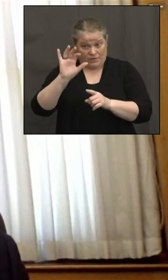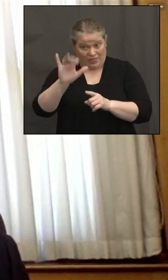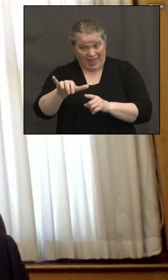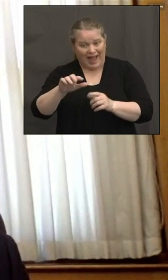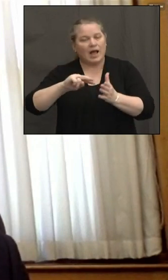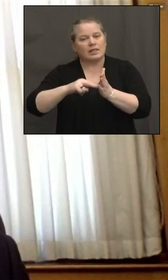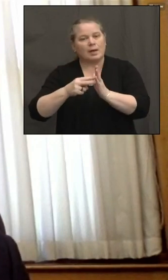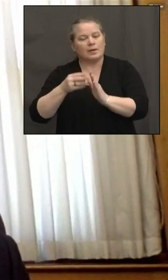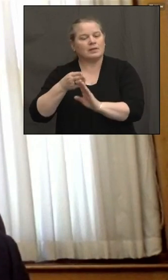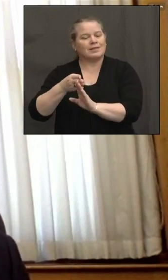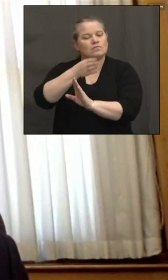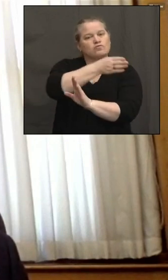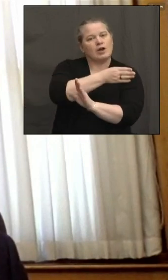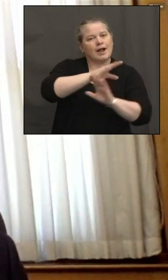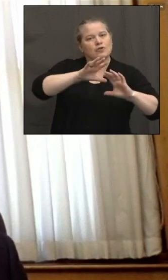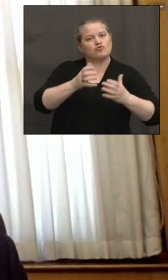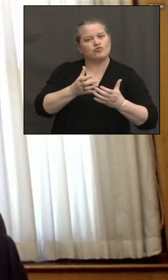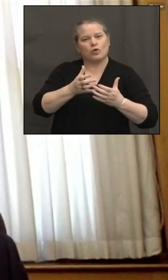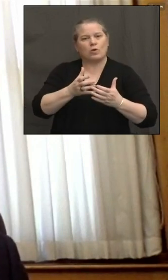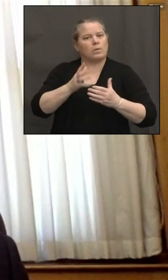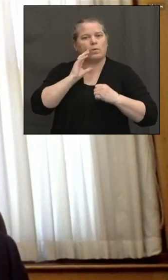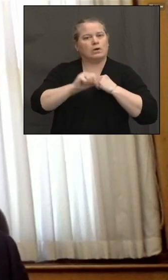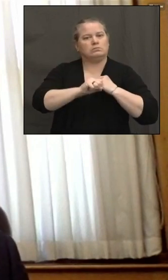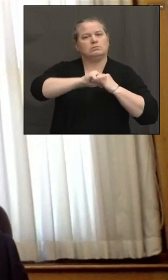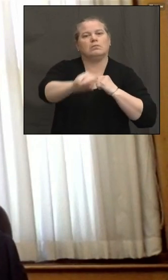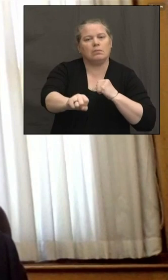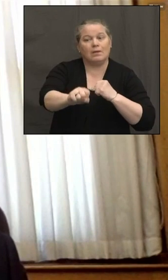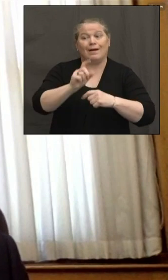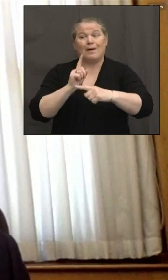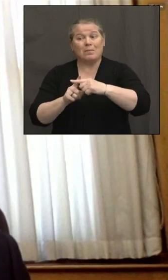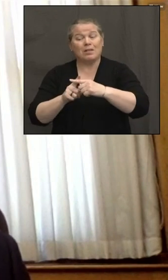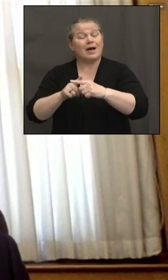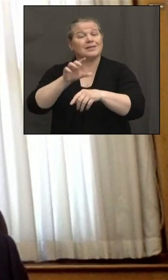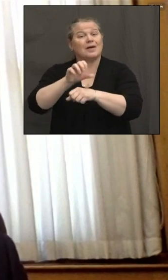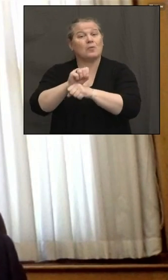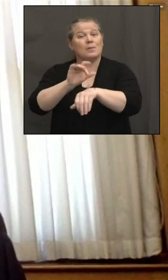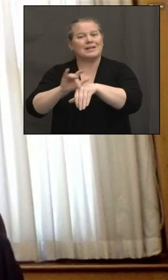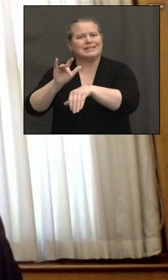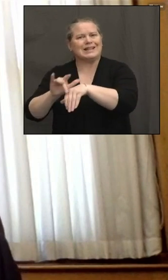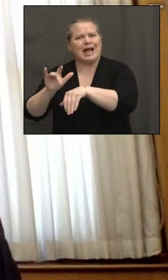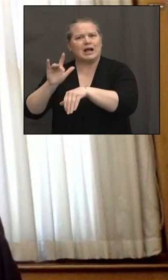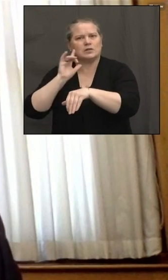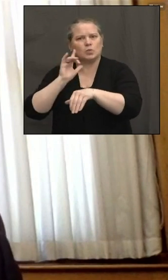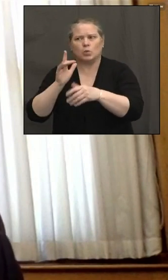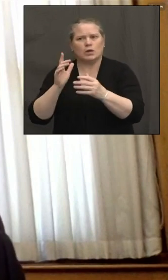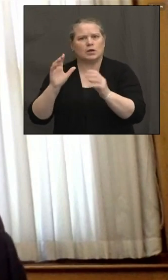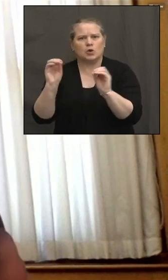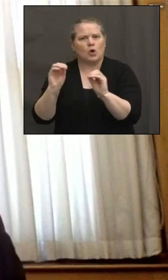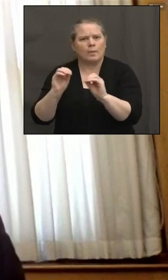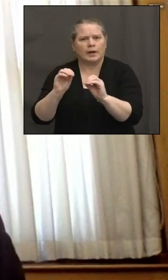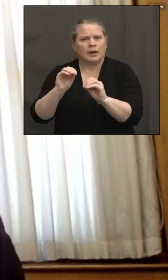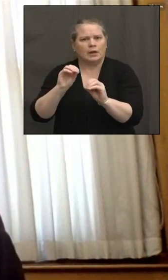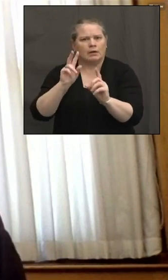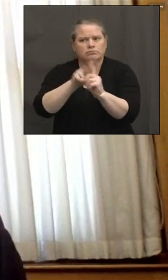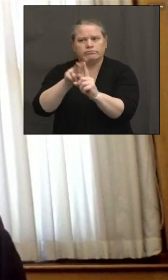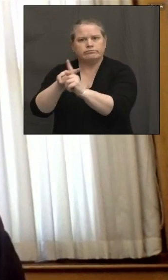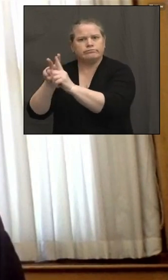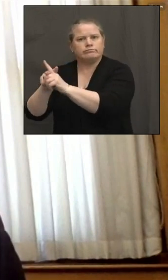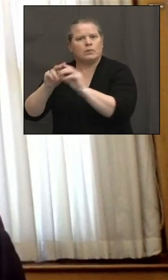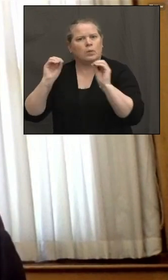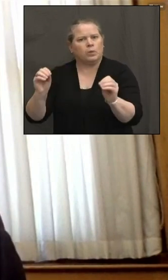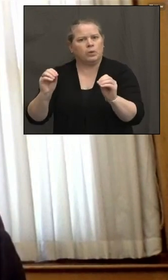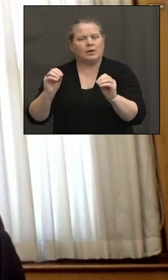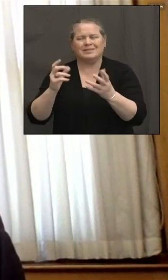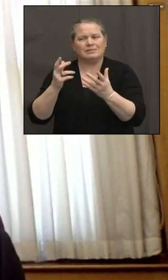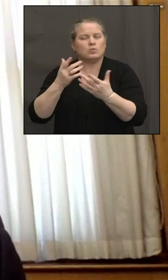would take much longer than it needs to, and we'd have unused appointment slots starting to pop up all around the state. So our goal is to really, as